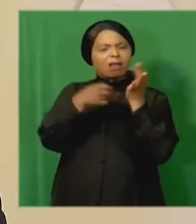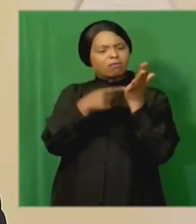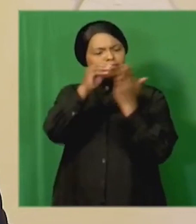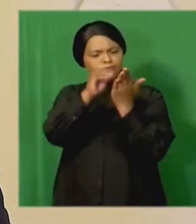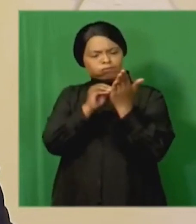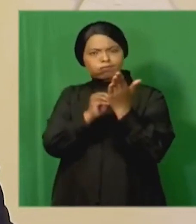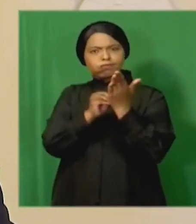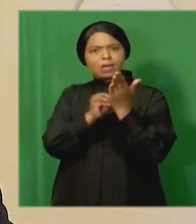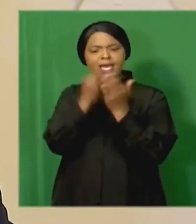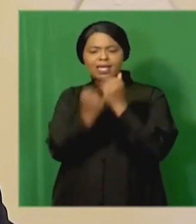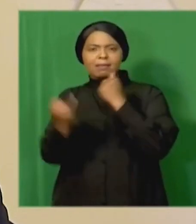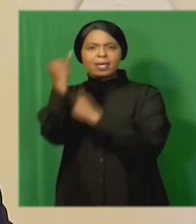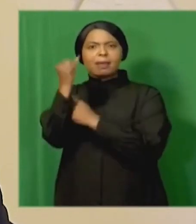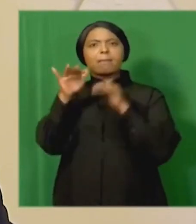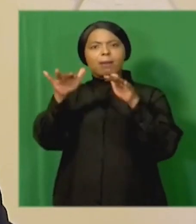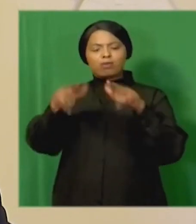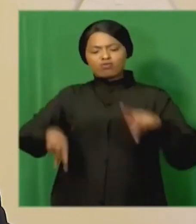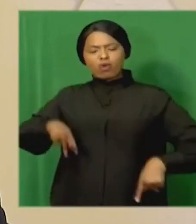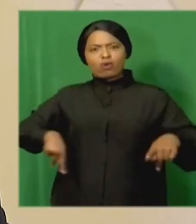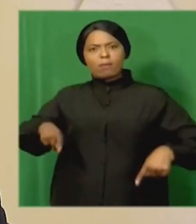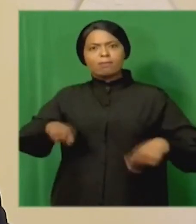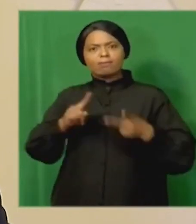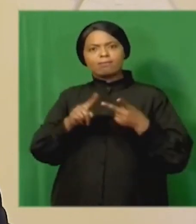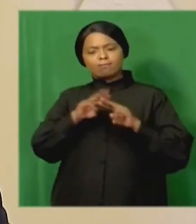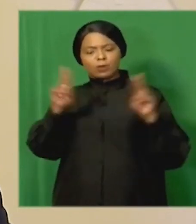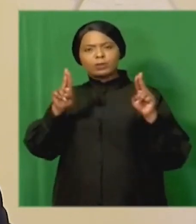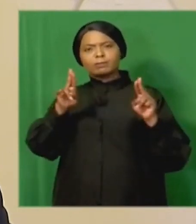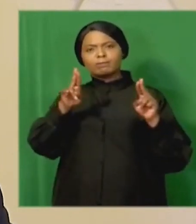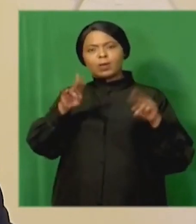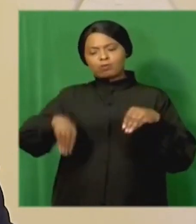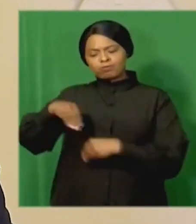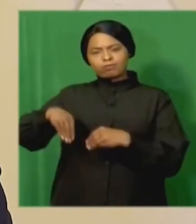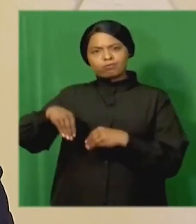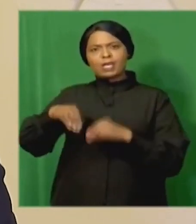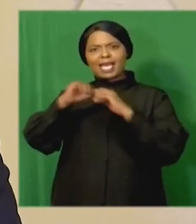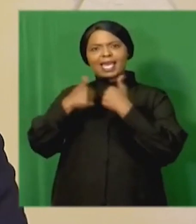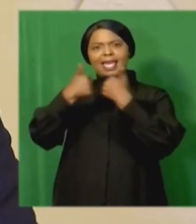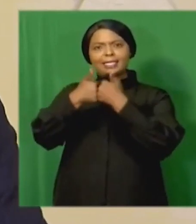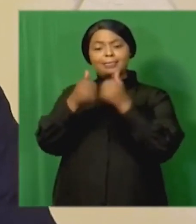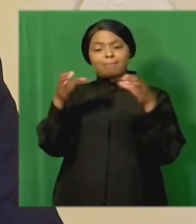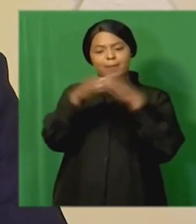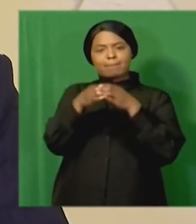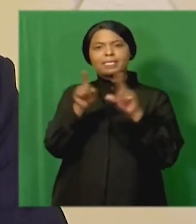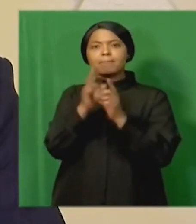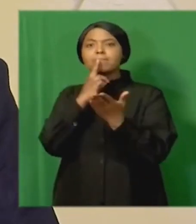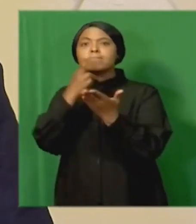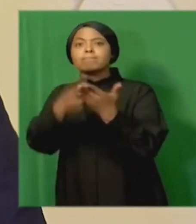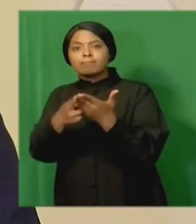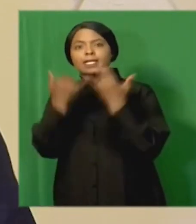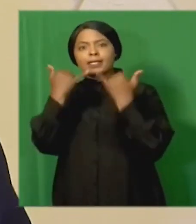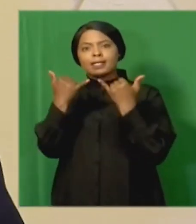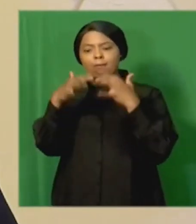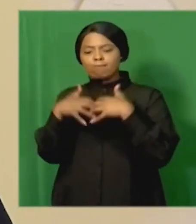independent public procurement anti-corruption agency it also recommended the establishment